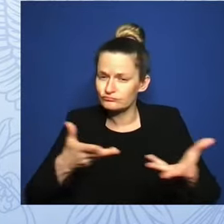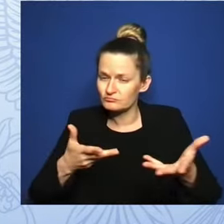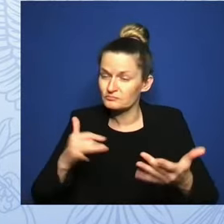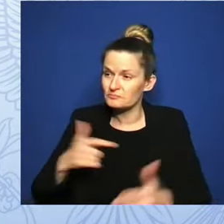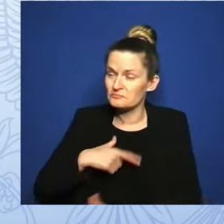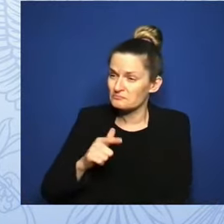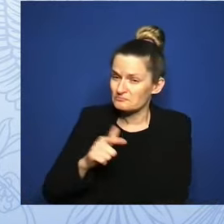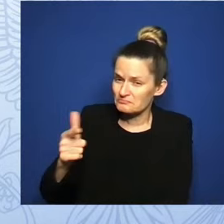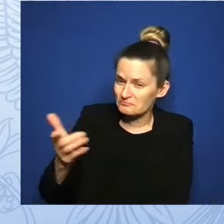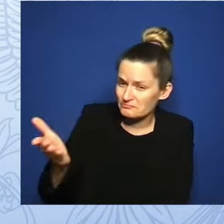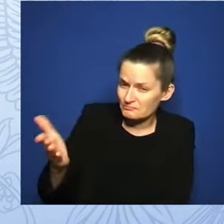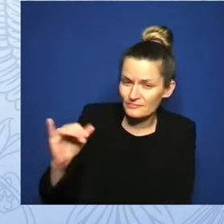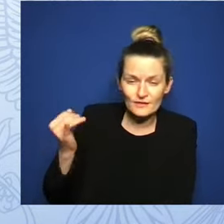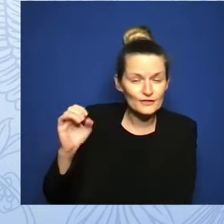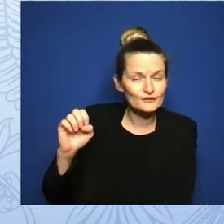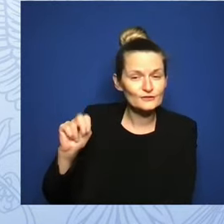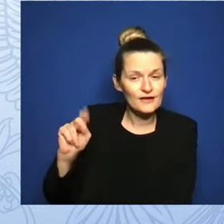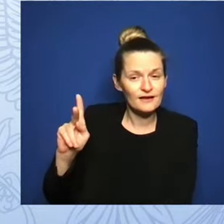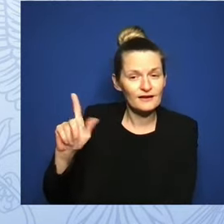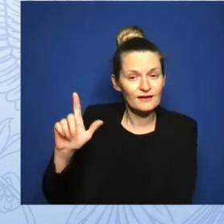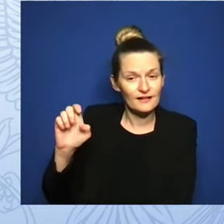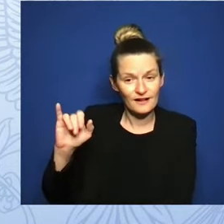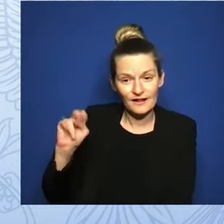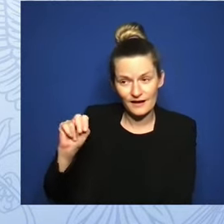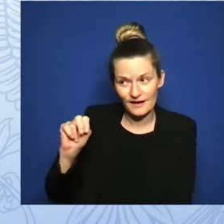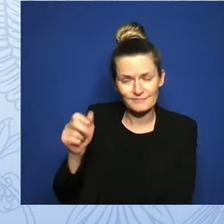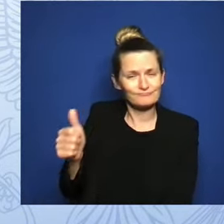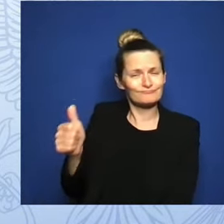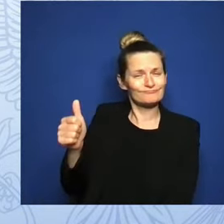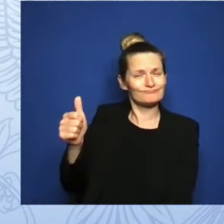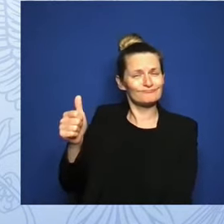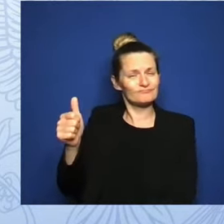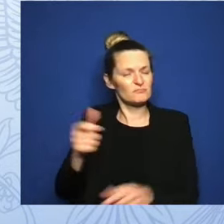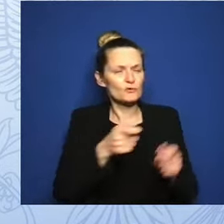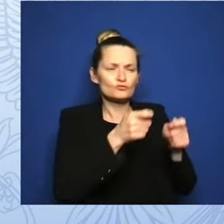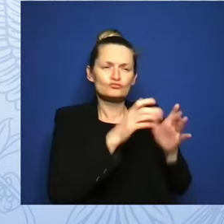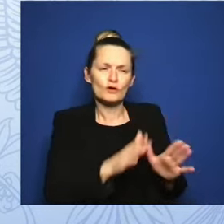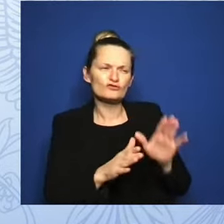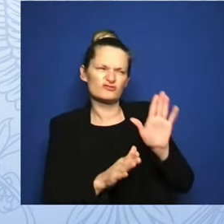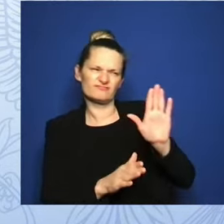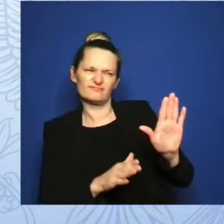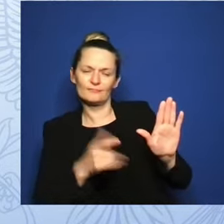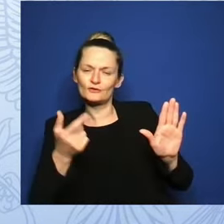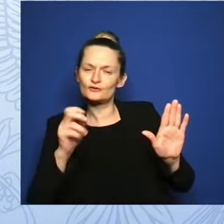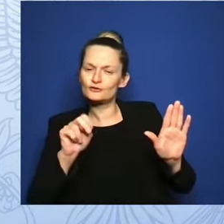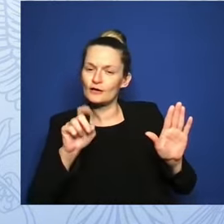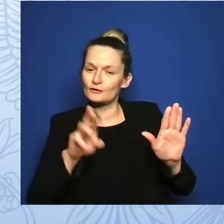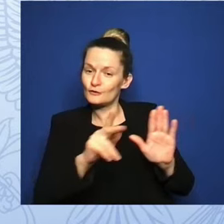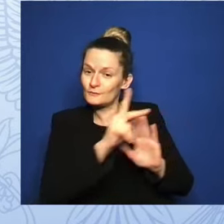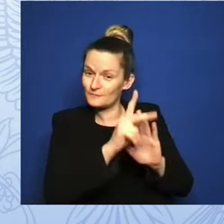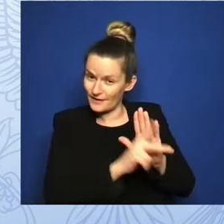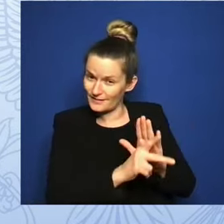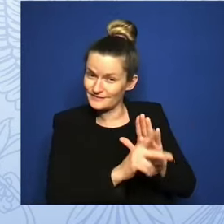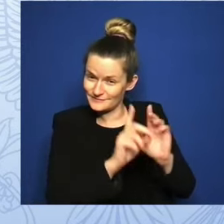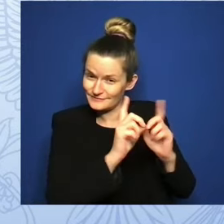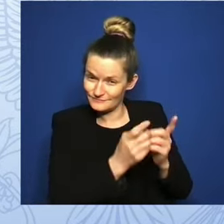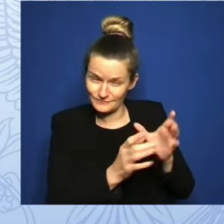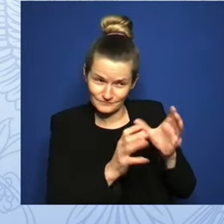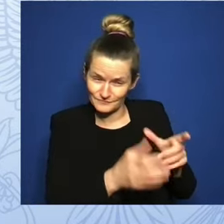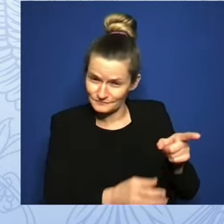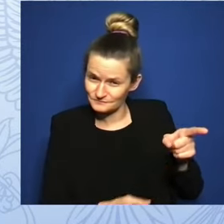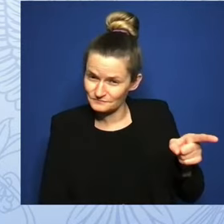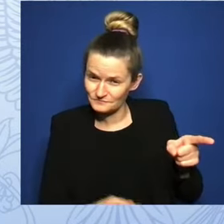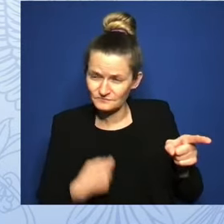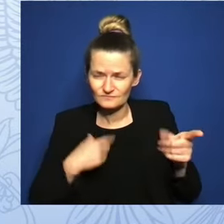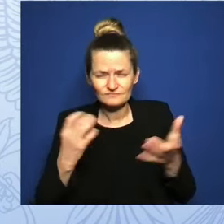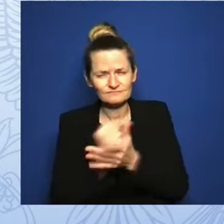on this issue. I know I can already feel the emotion. Honestly, I just want to say thank you. Thanks. Thank